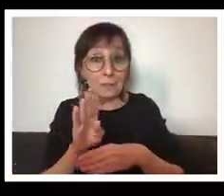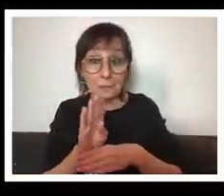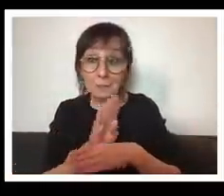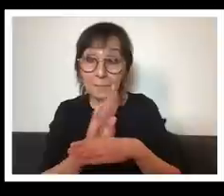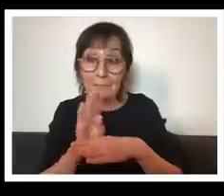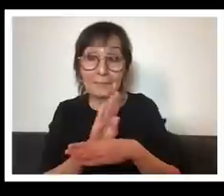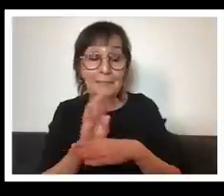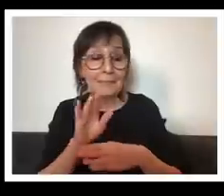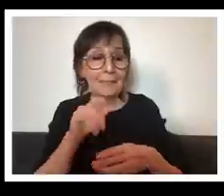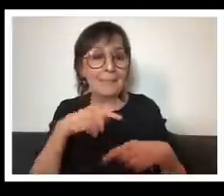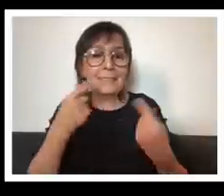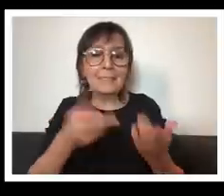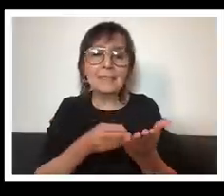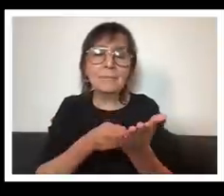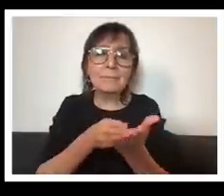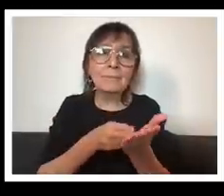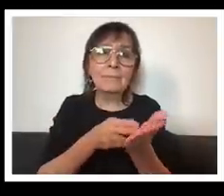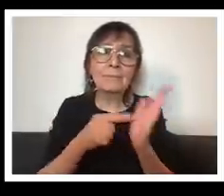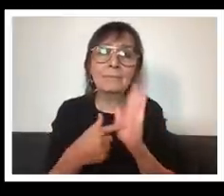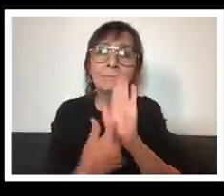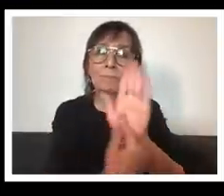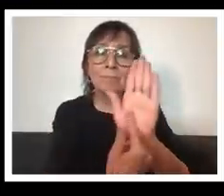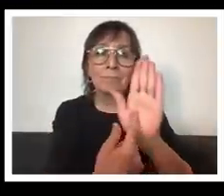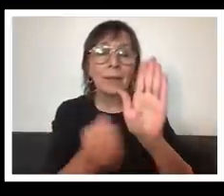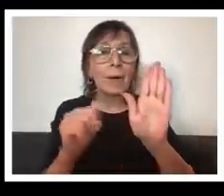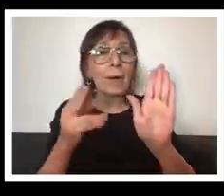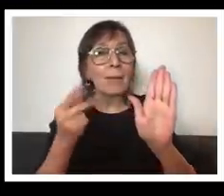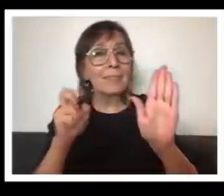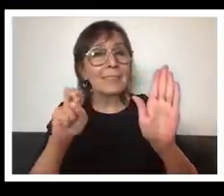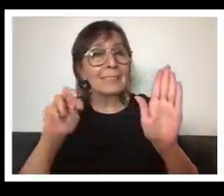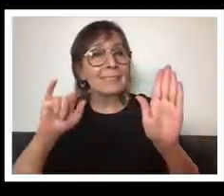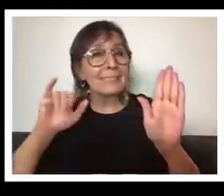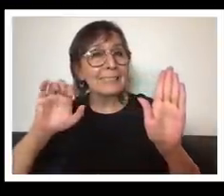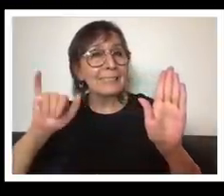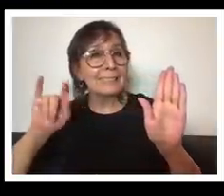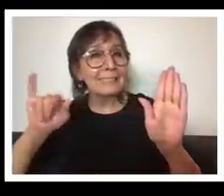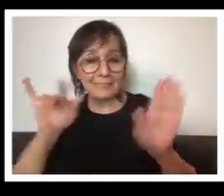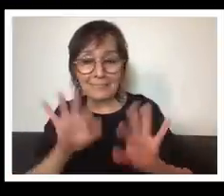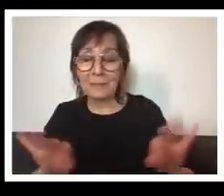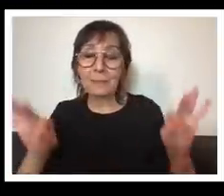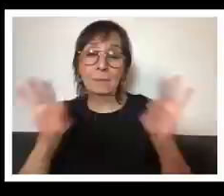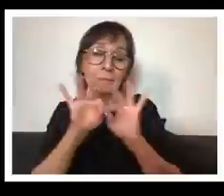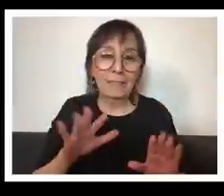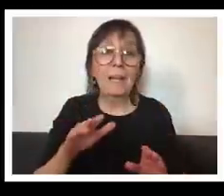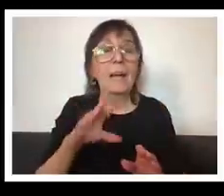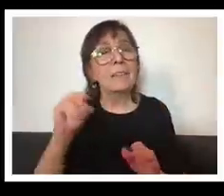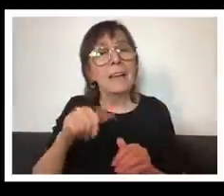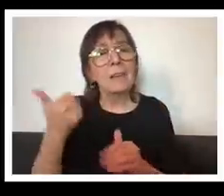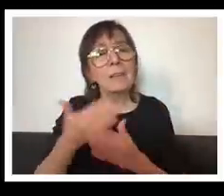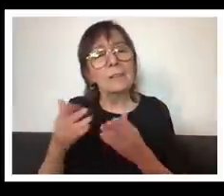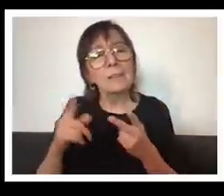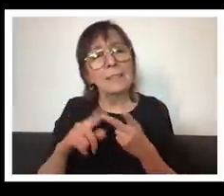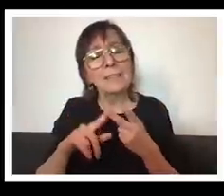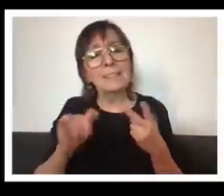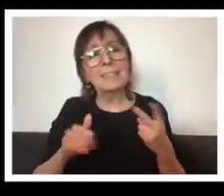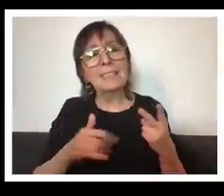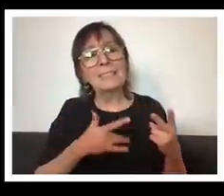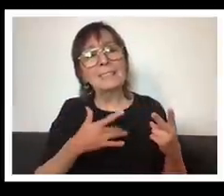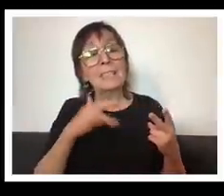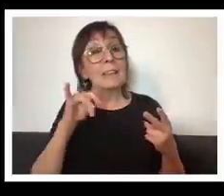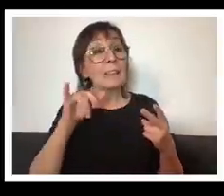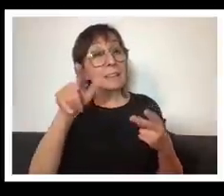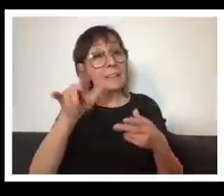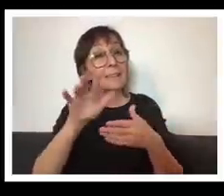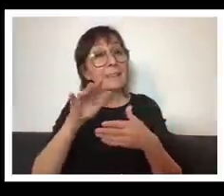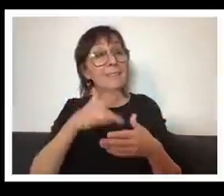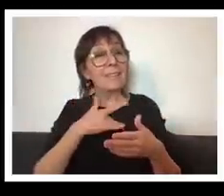authenticity that's really really important the other thing that really stands out for me is just the feeling that the film kind of